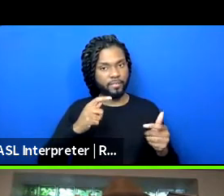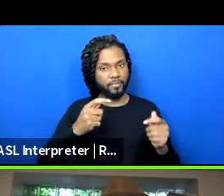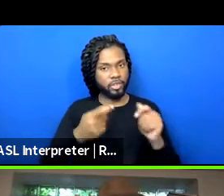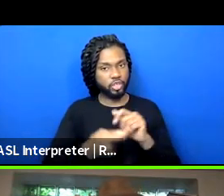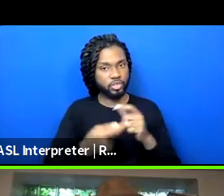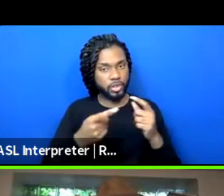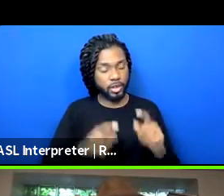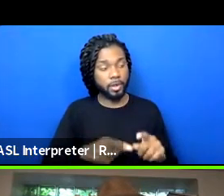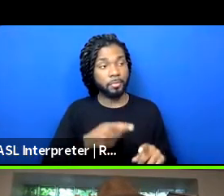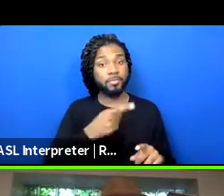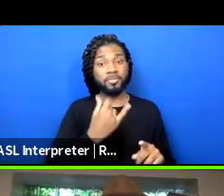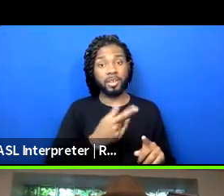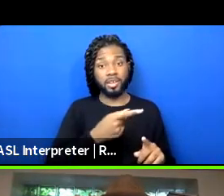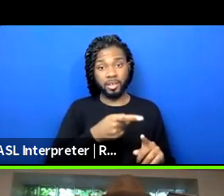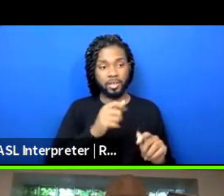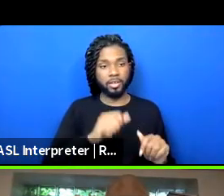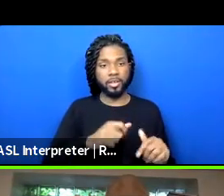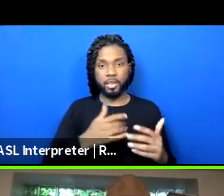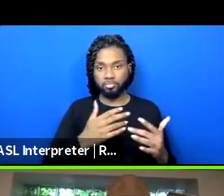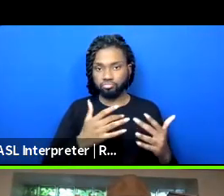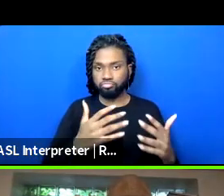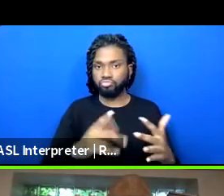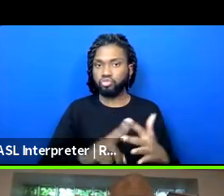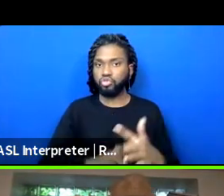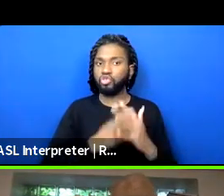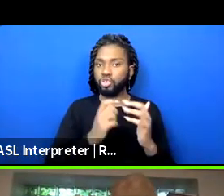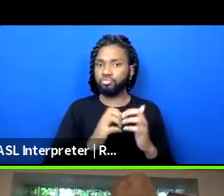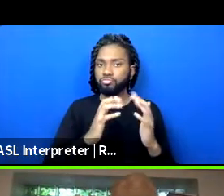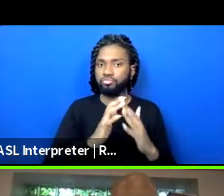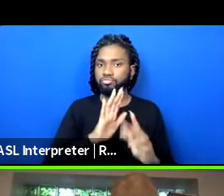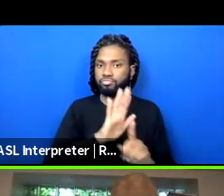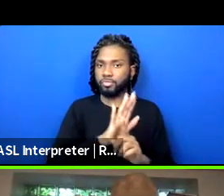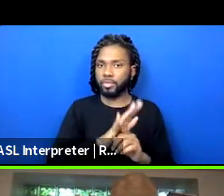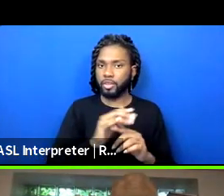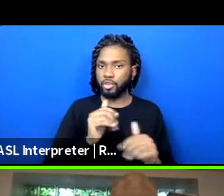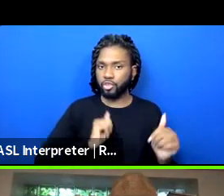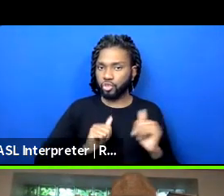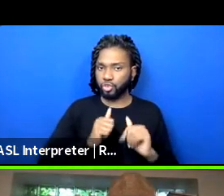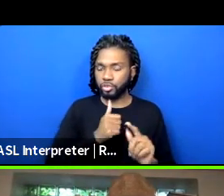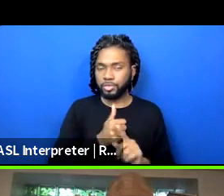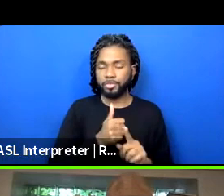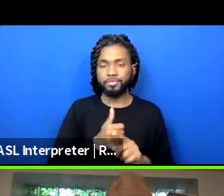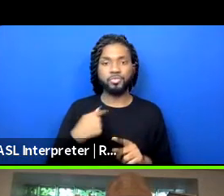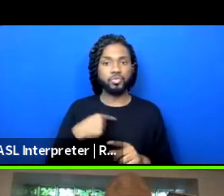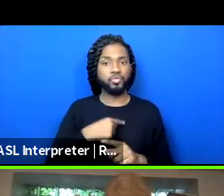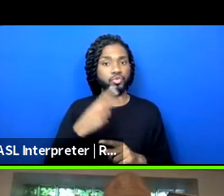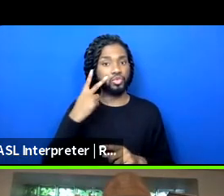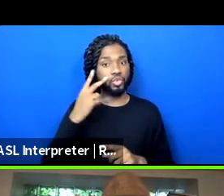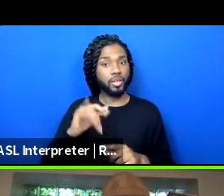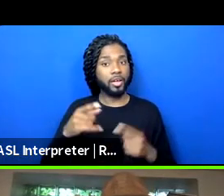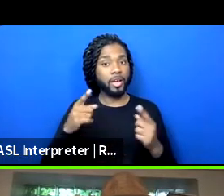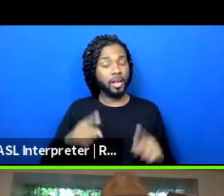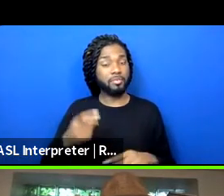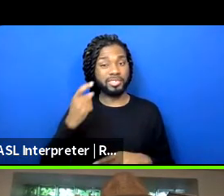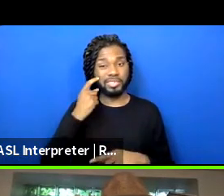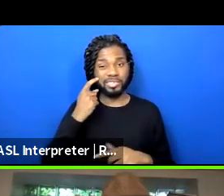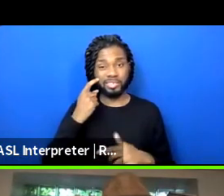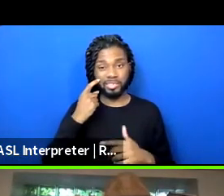move to the place of being able to start their own theaters and we've seen that recently with several